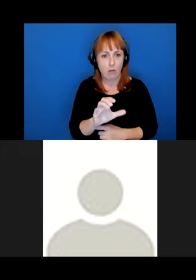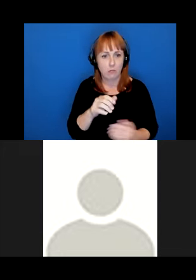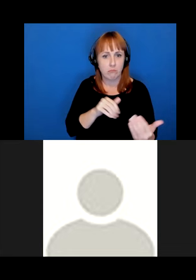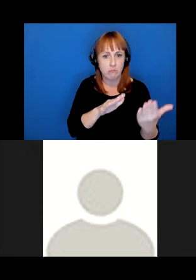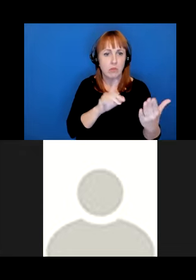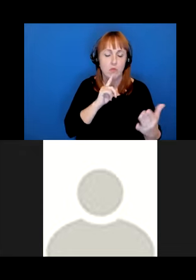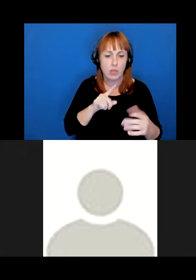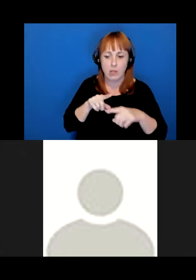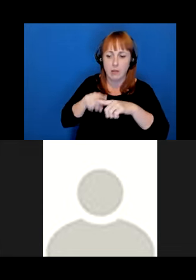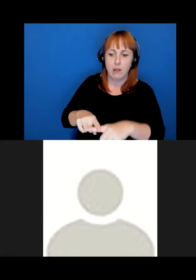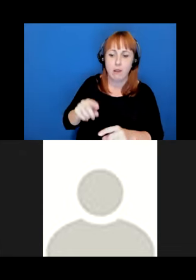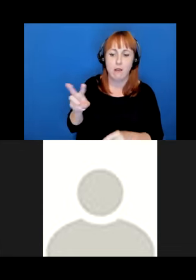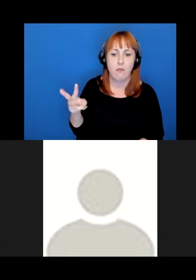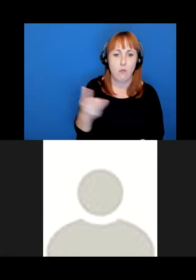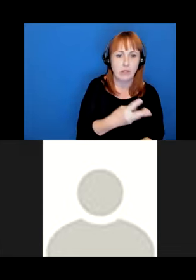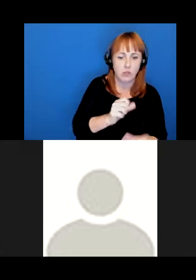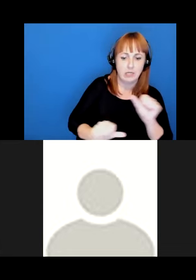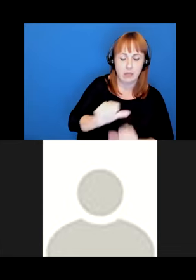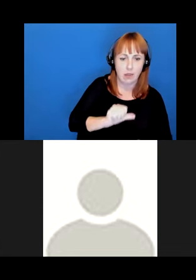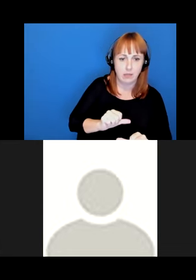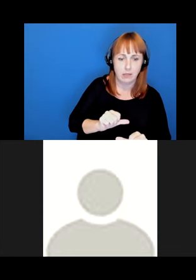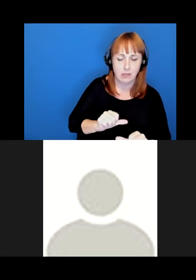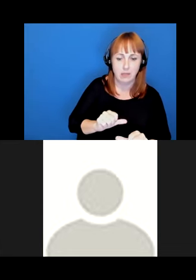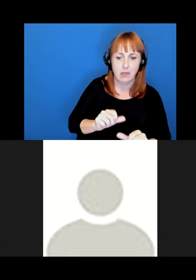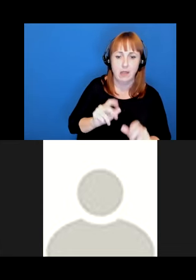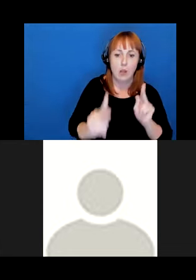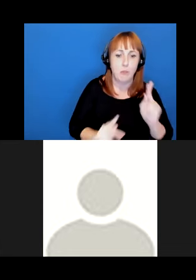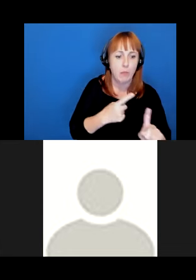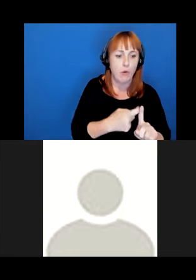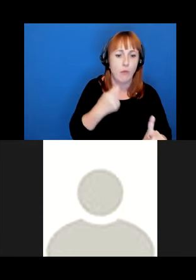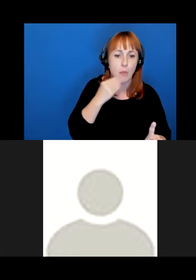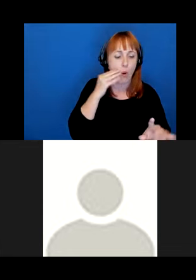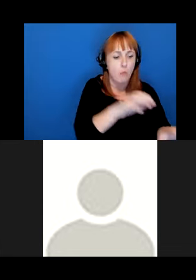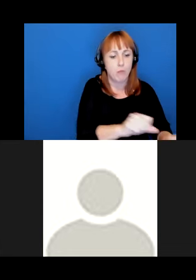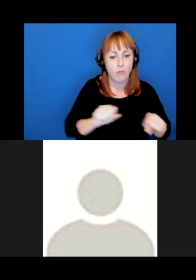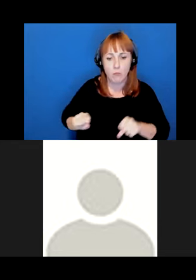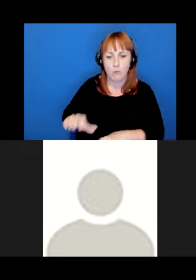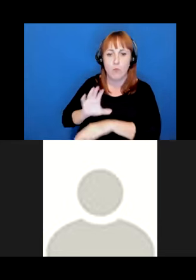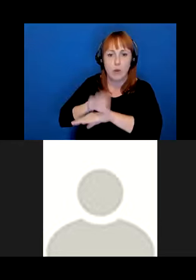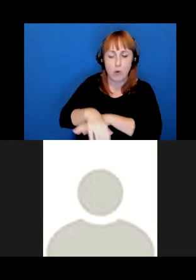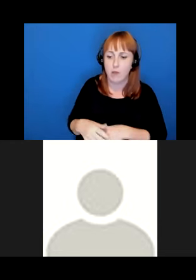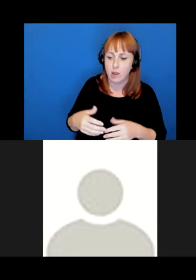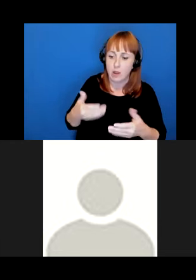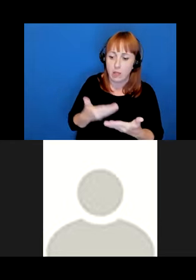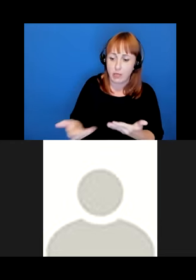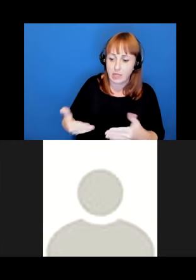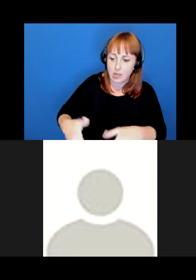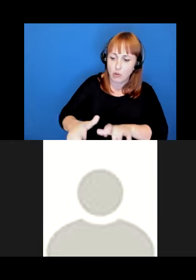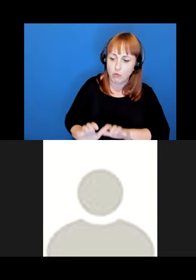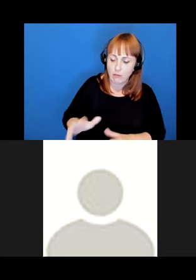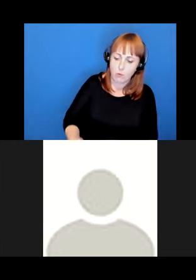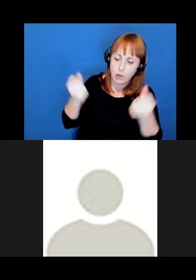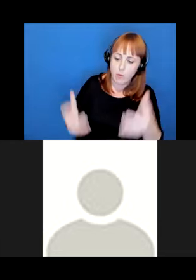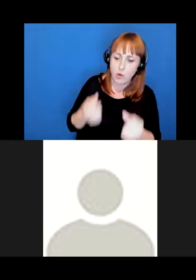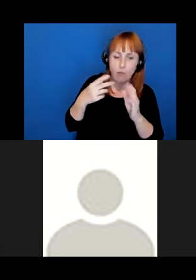cornerstone of Western science, one that removes people from homelands, loots objects from graves in the name of science and education,